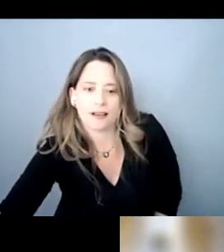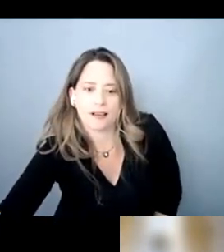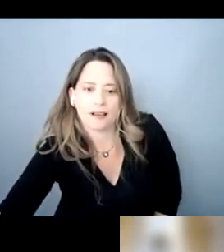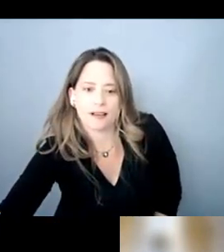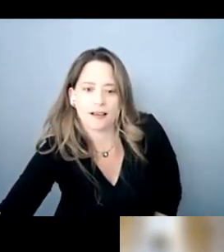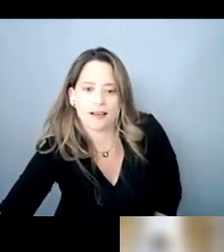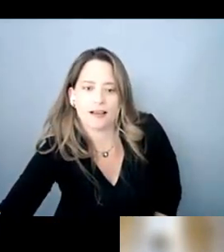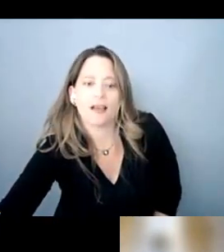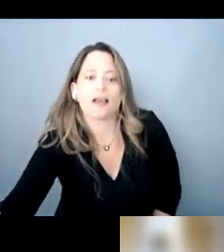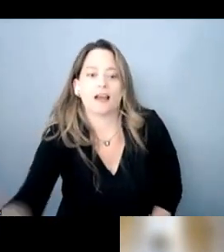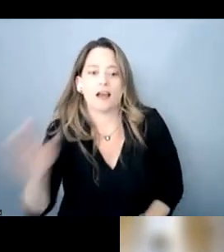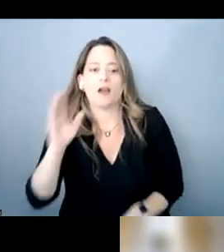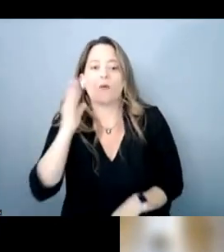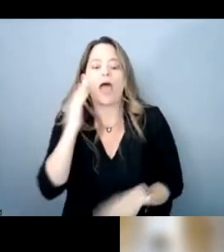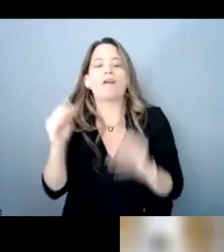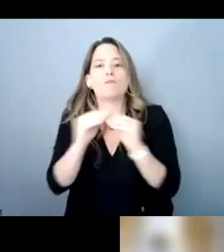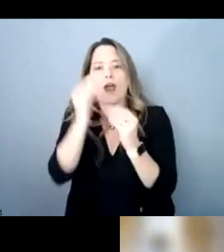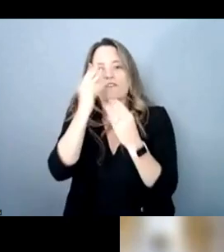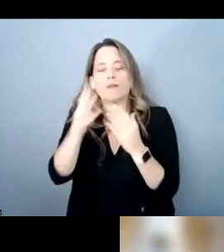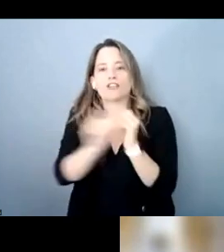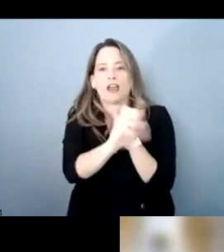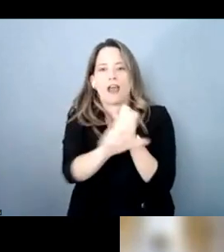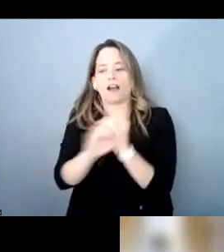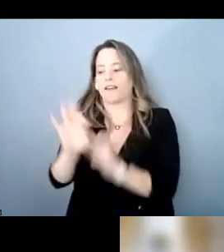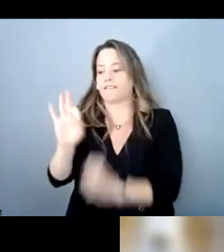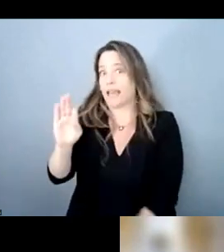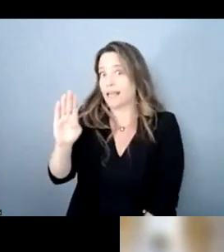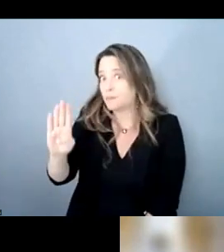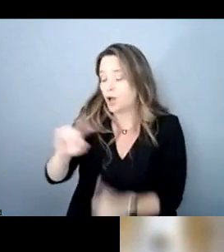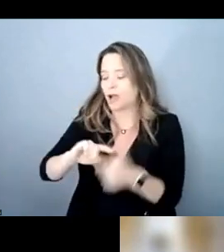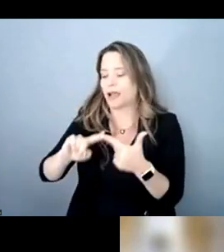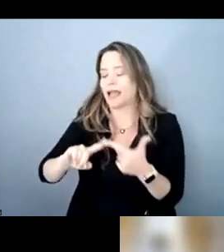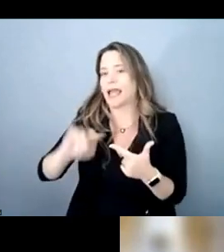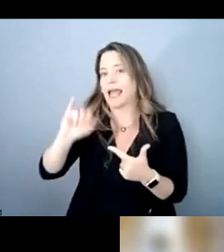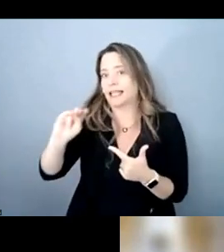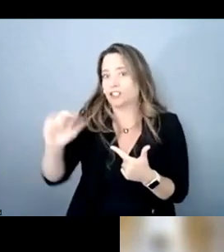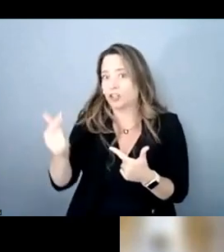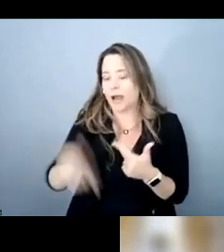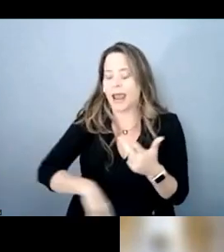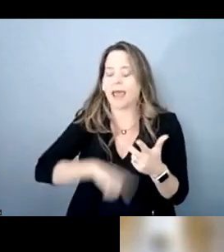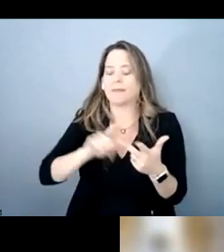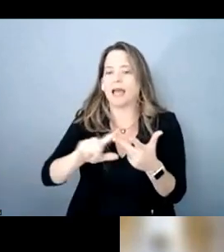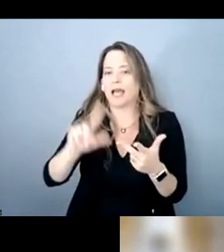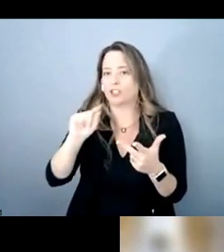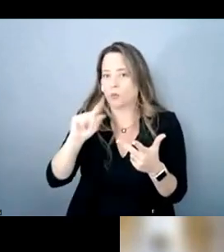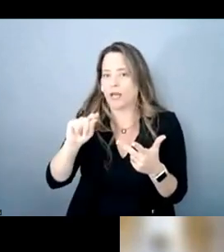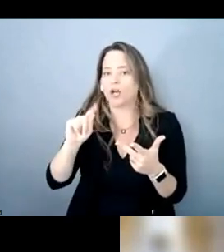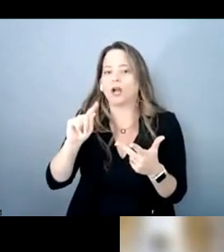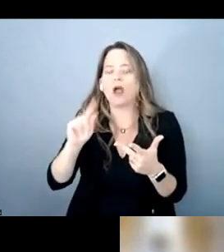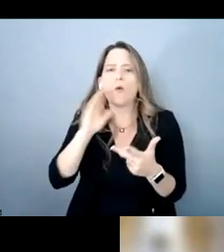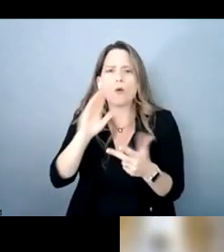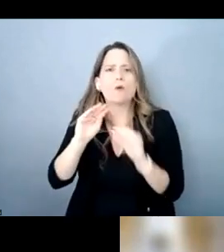and twitter so i hope you will follow us we will put those links in the chat as well